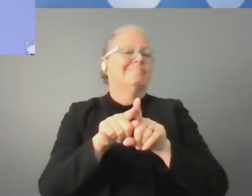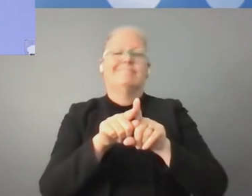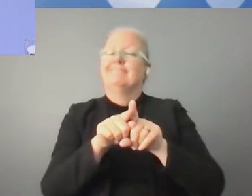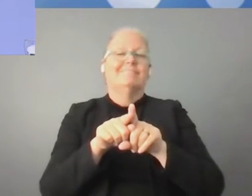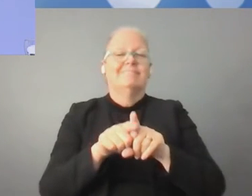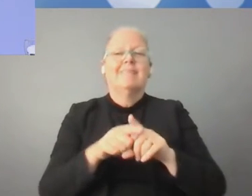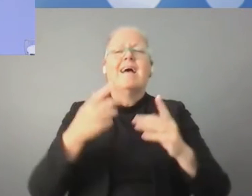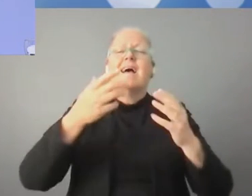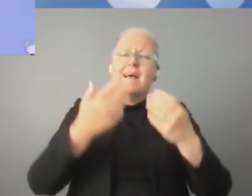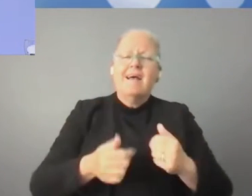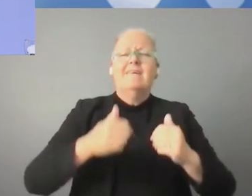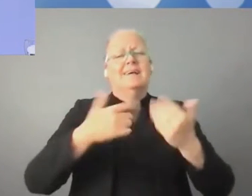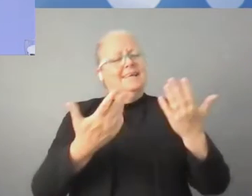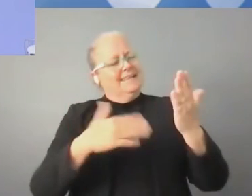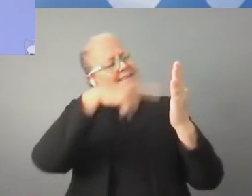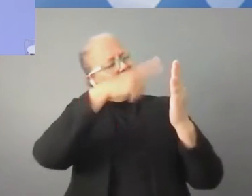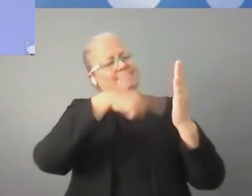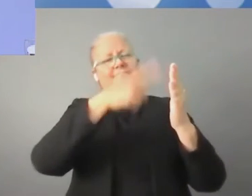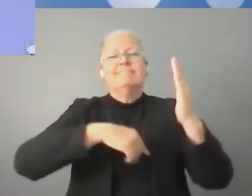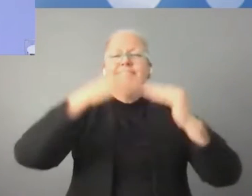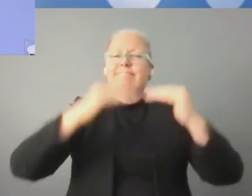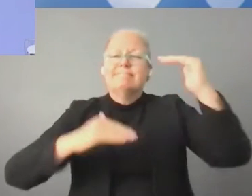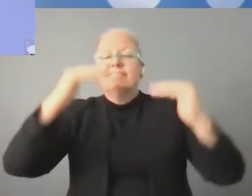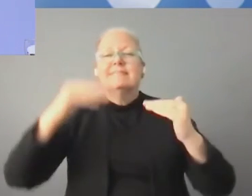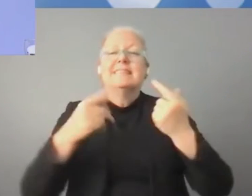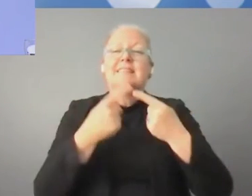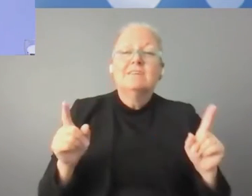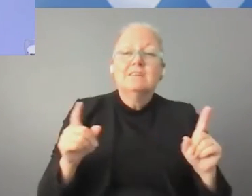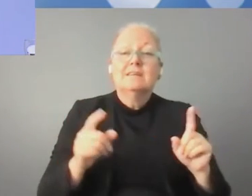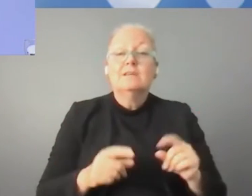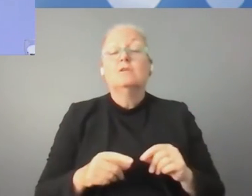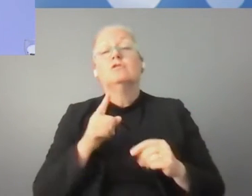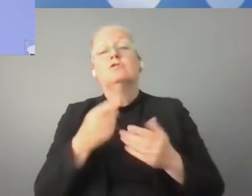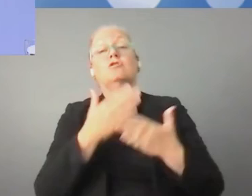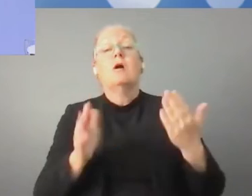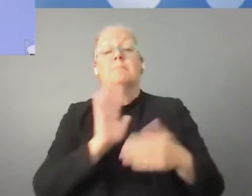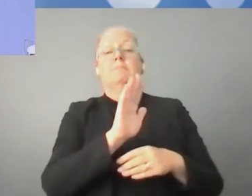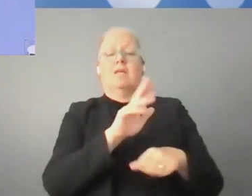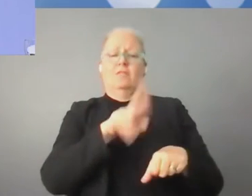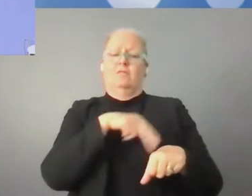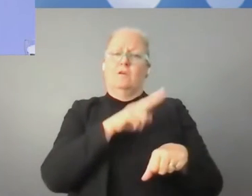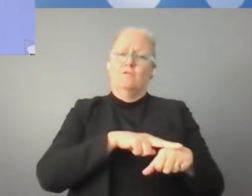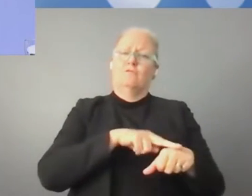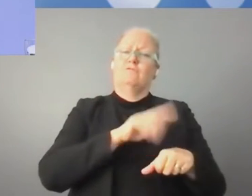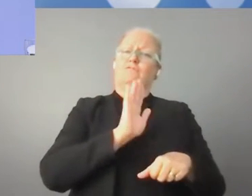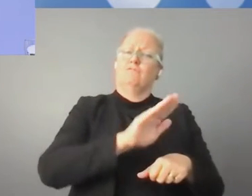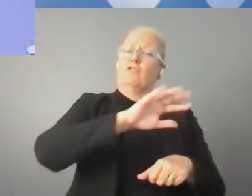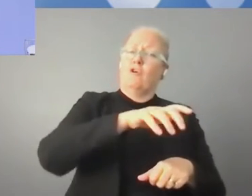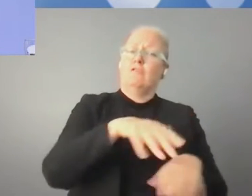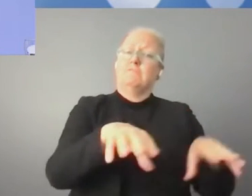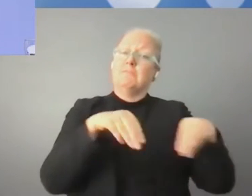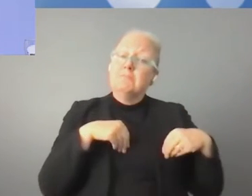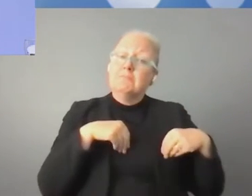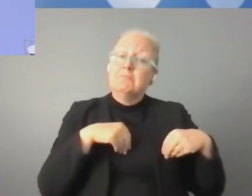regulations will be adopted at the national level, of course, or regional